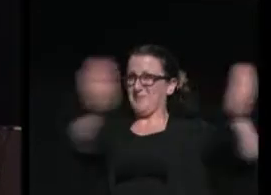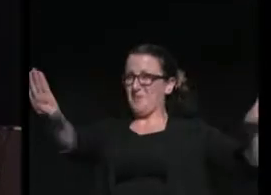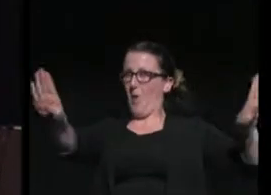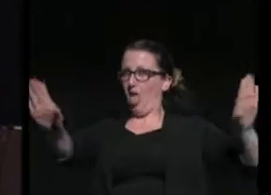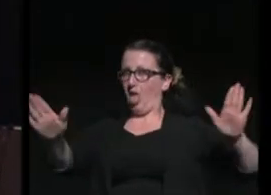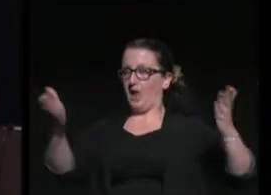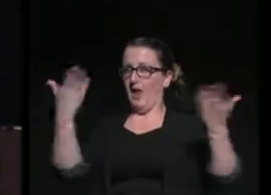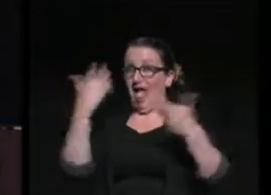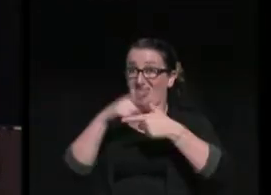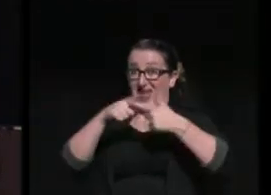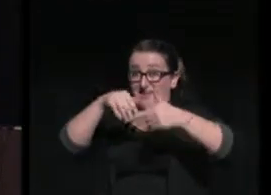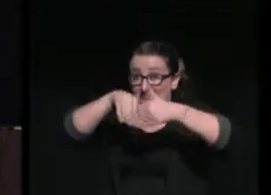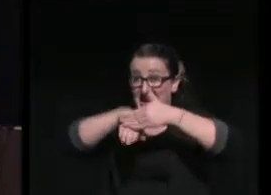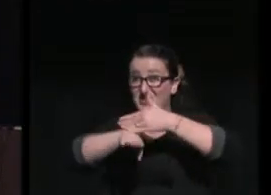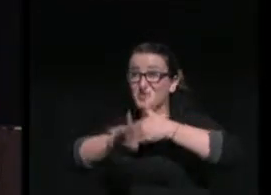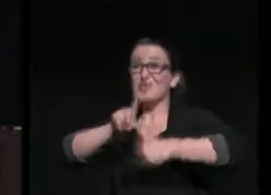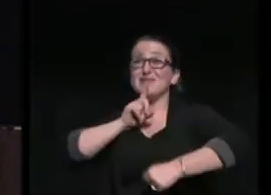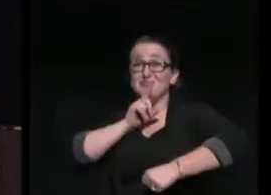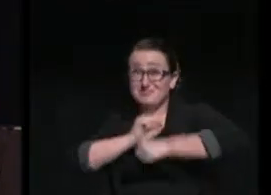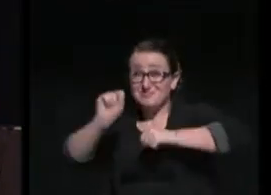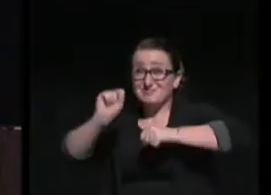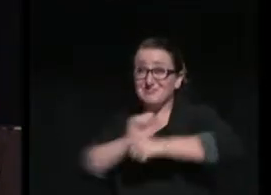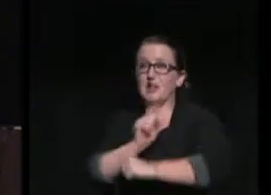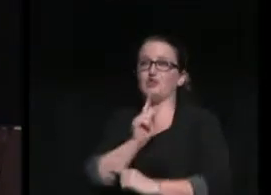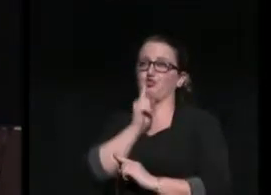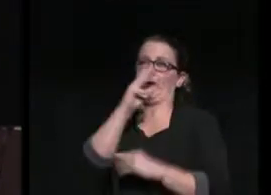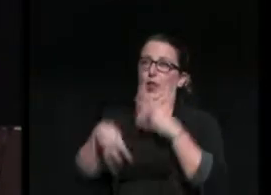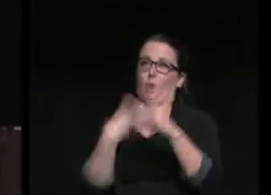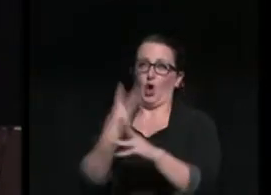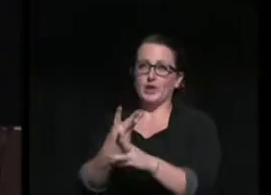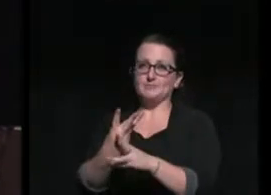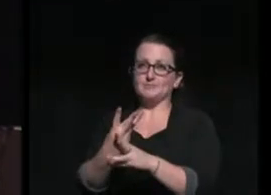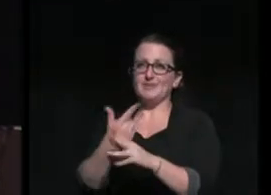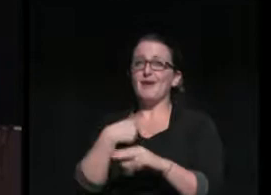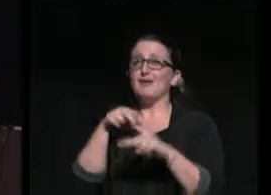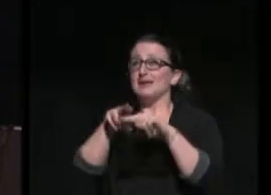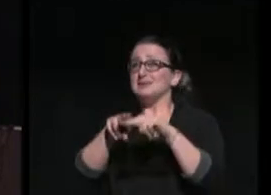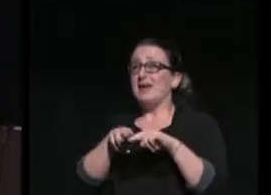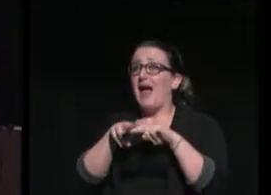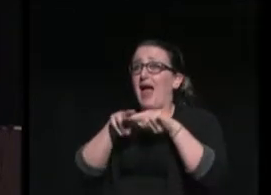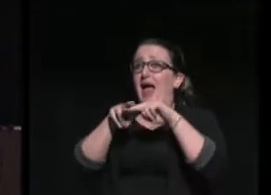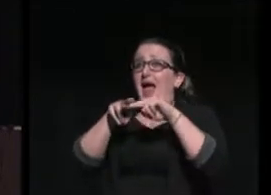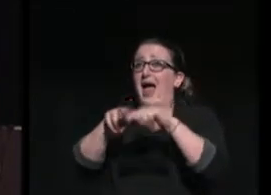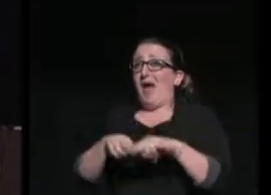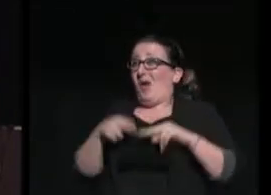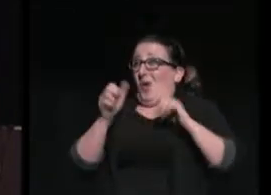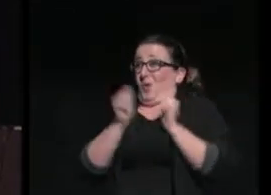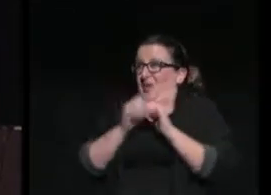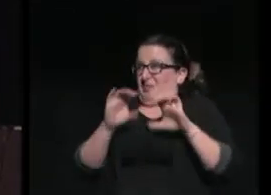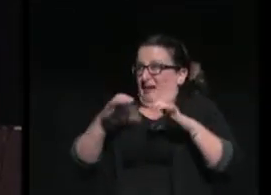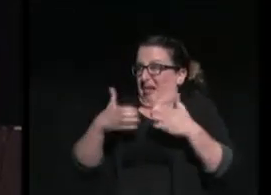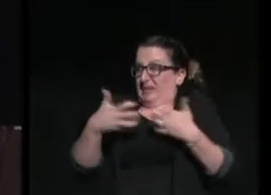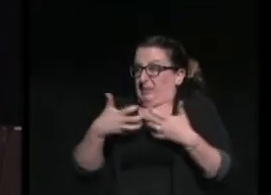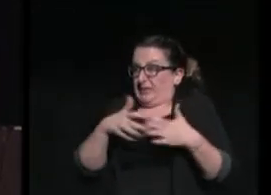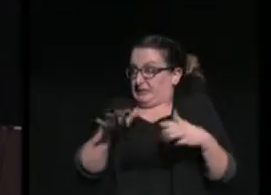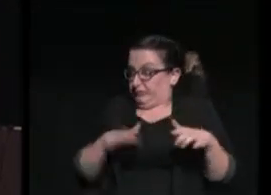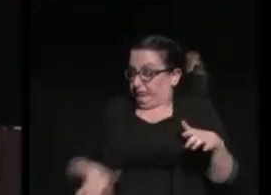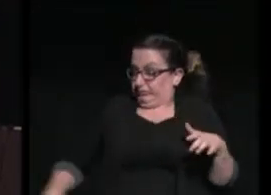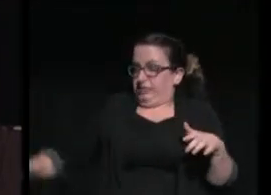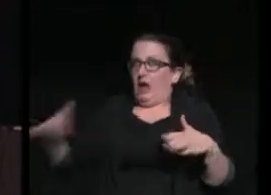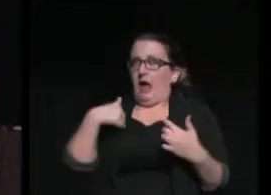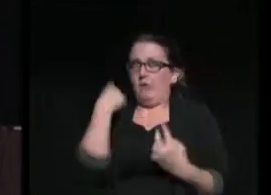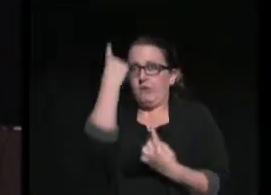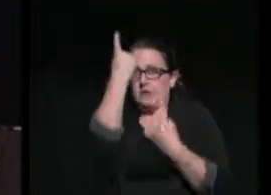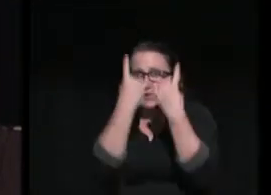referred to as the real world. As I sat among my classmates, I wondered how would I repay my college